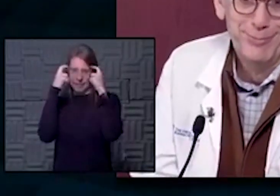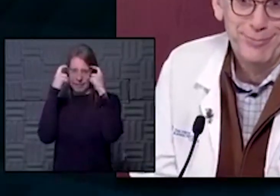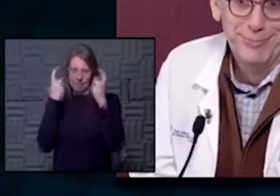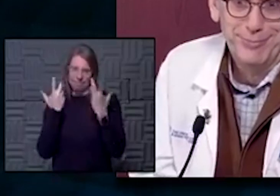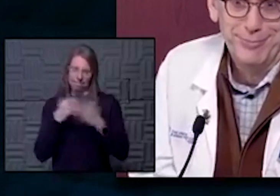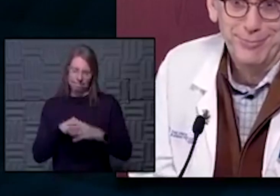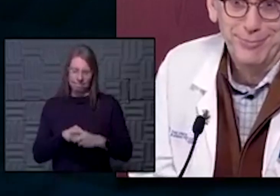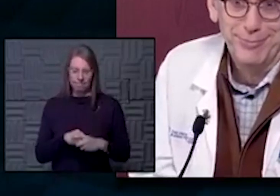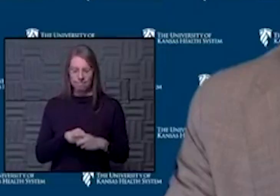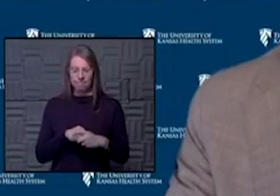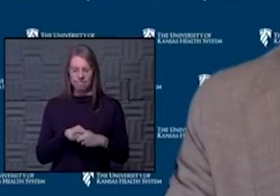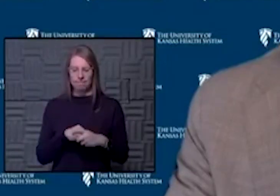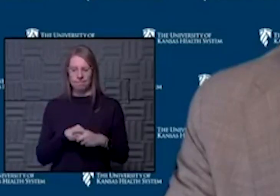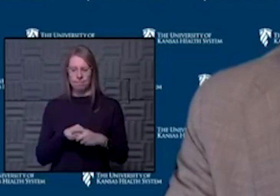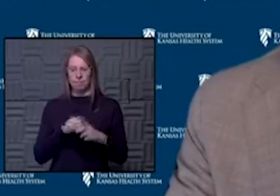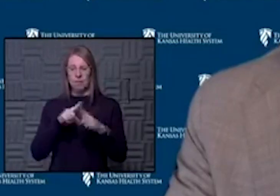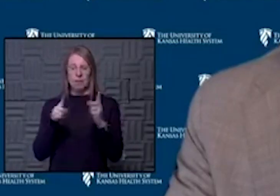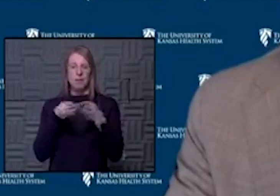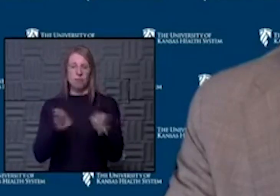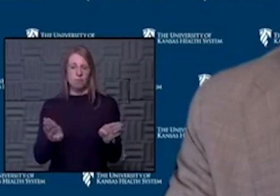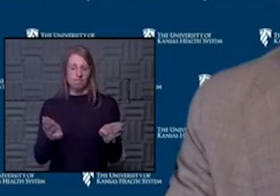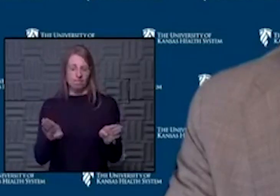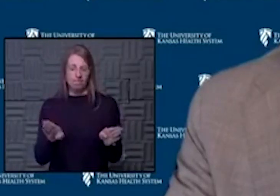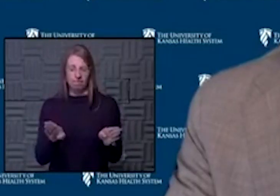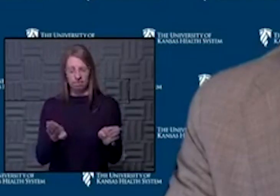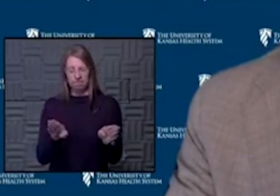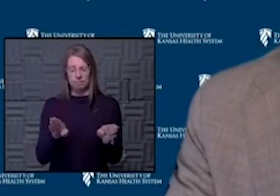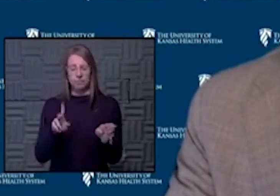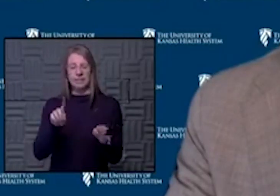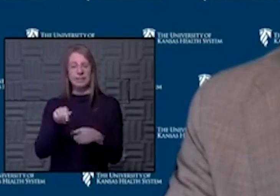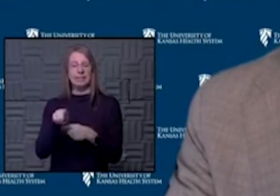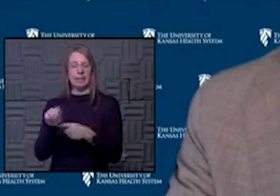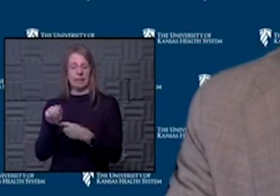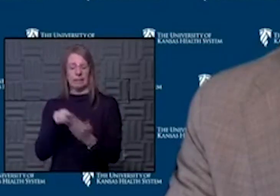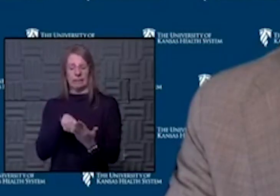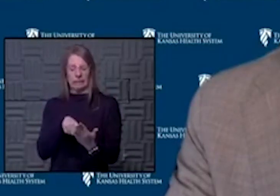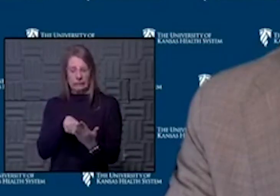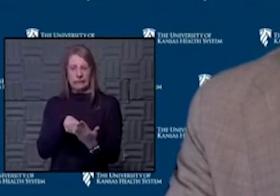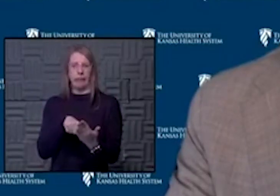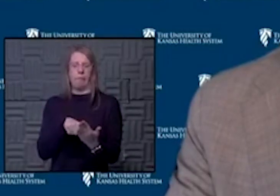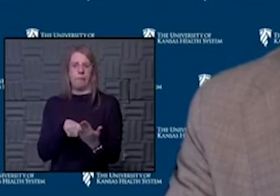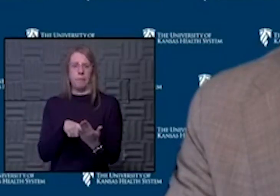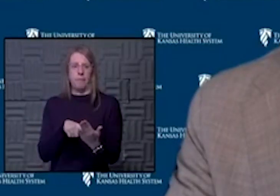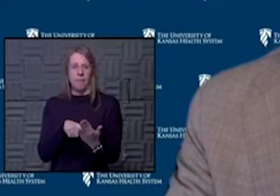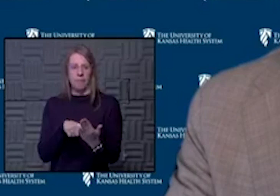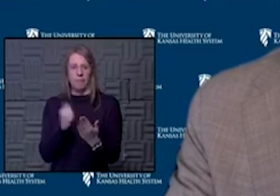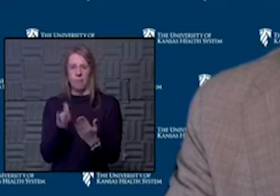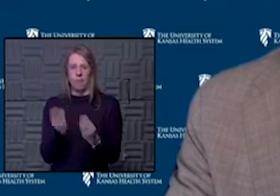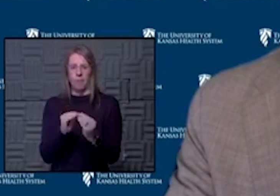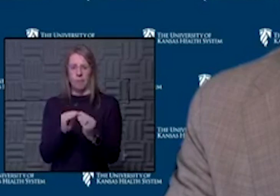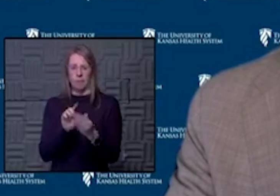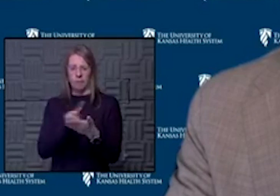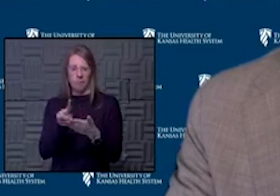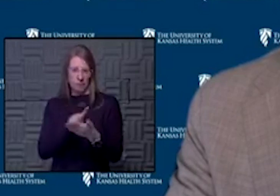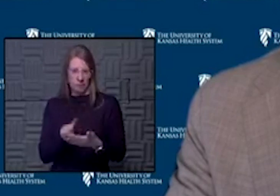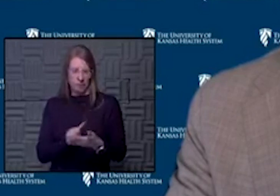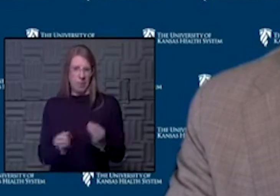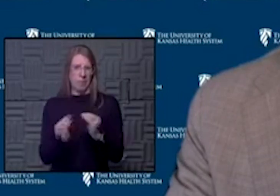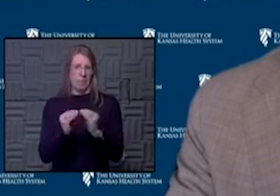I think in general, the data tells us that we're in for at least a couple weeks more